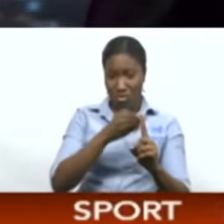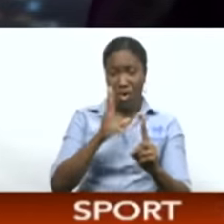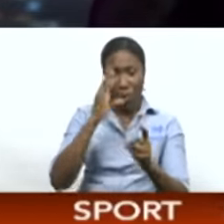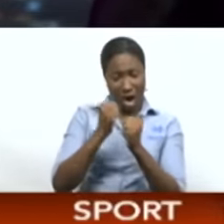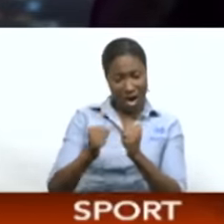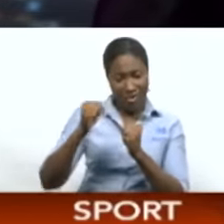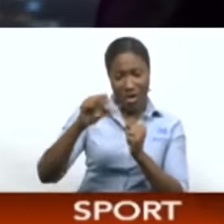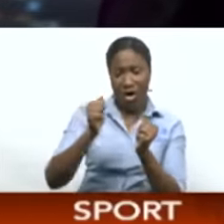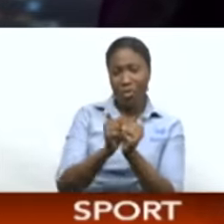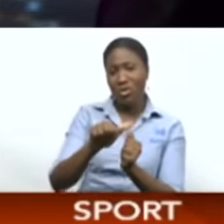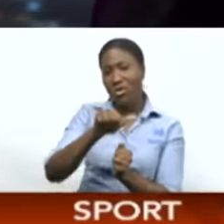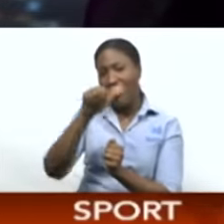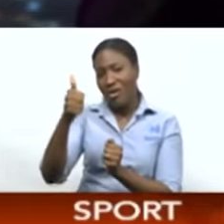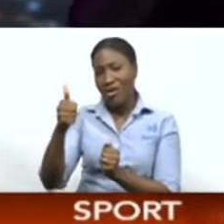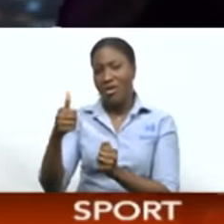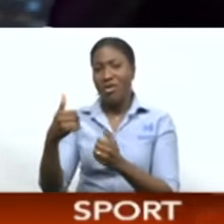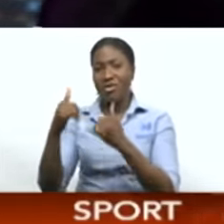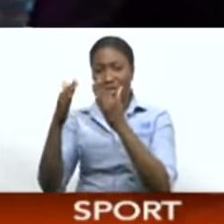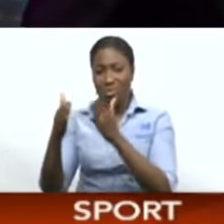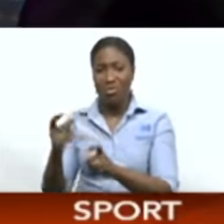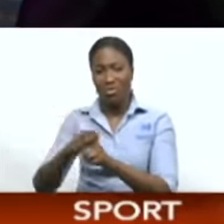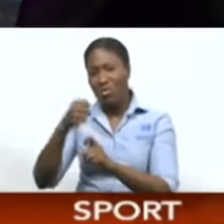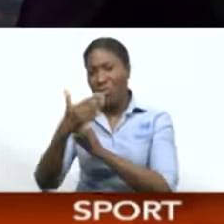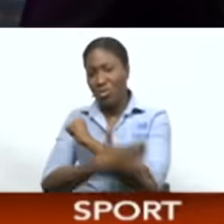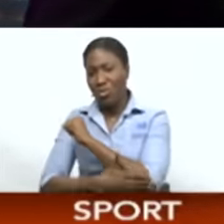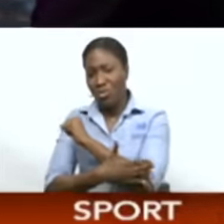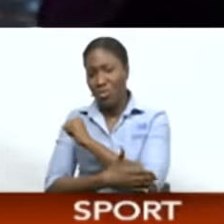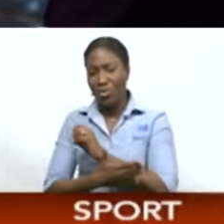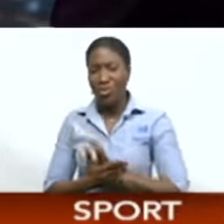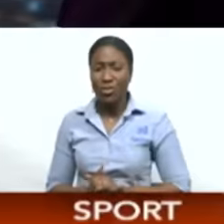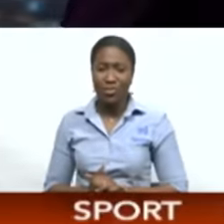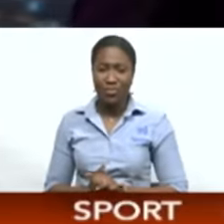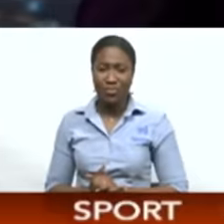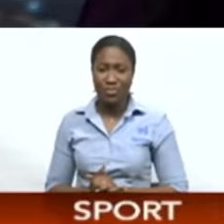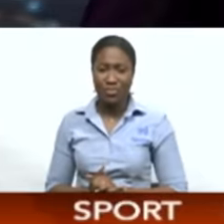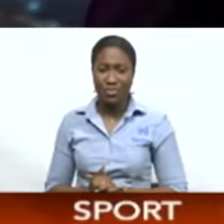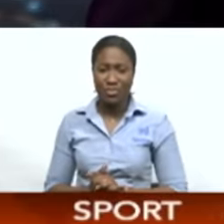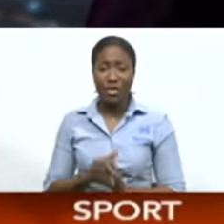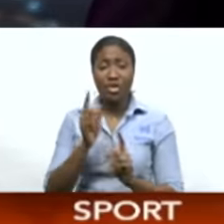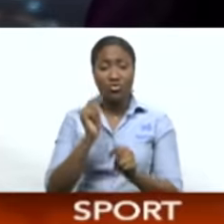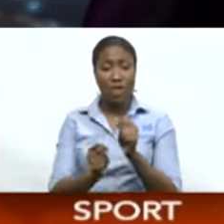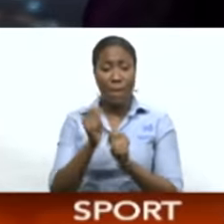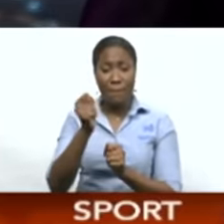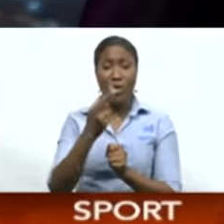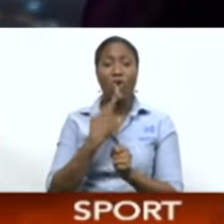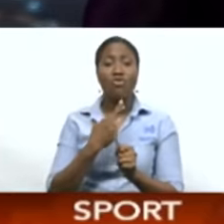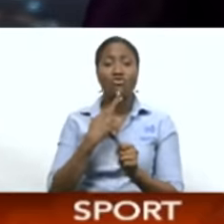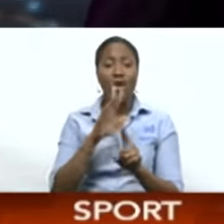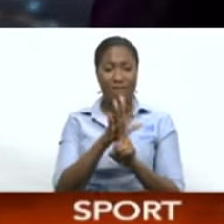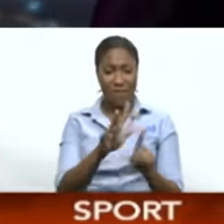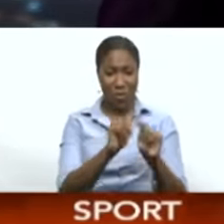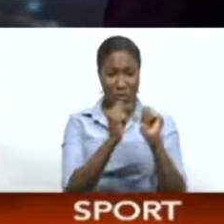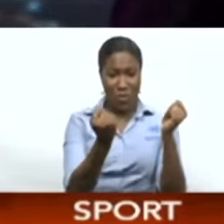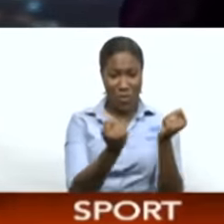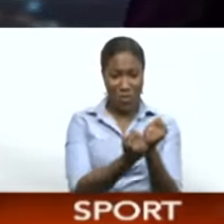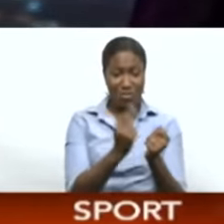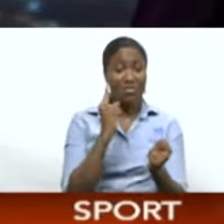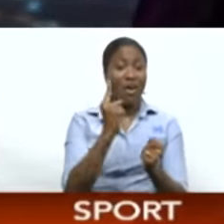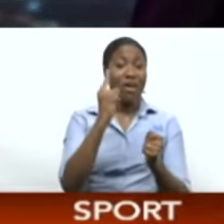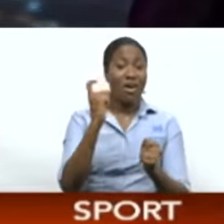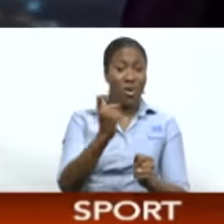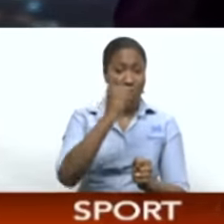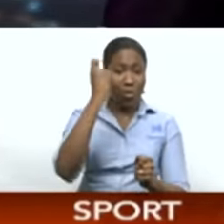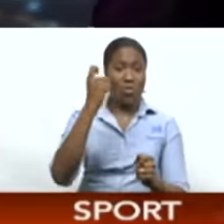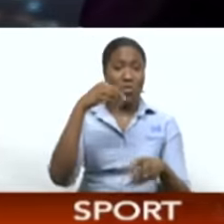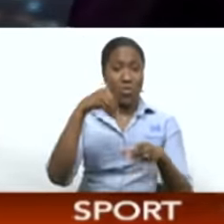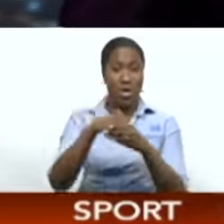women's 75-kilogram round of 16. The Trinidad and Tobago Red Force is on the board with a first win in this year's CG